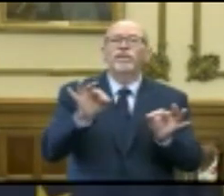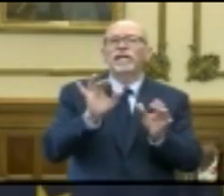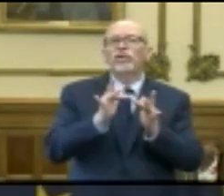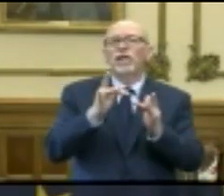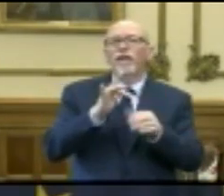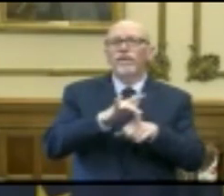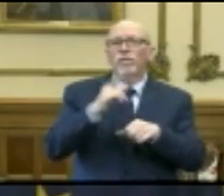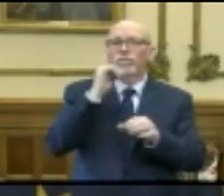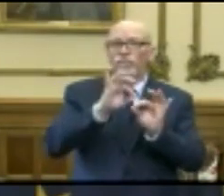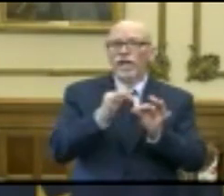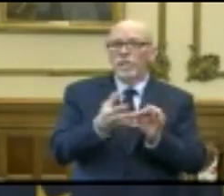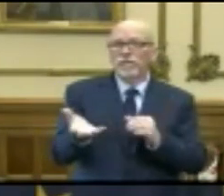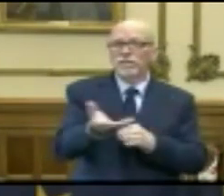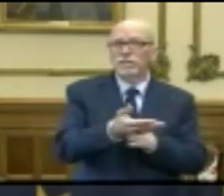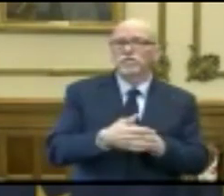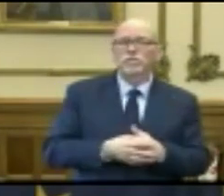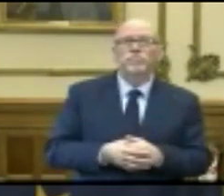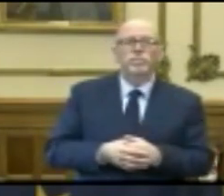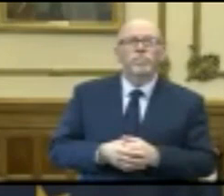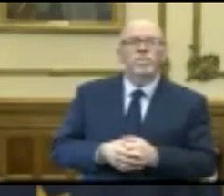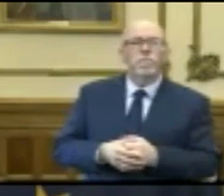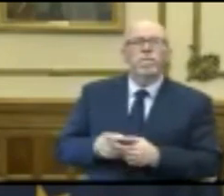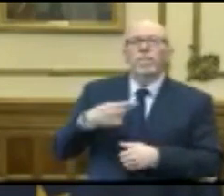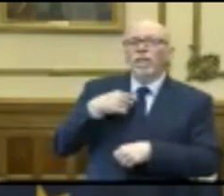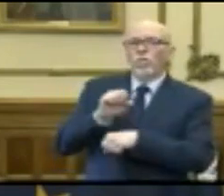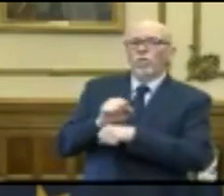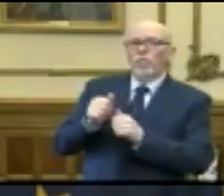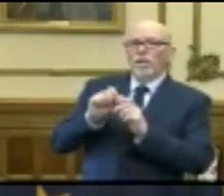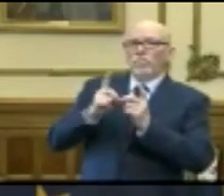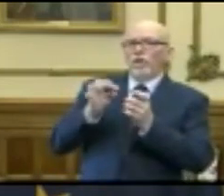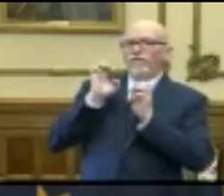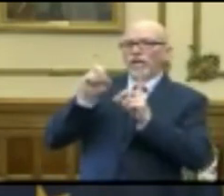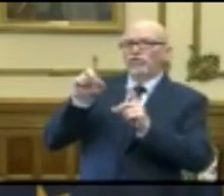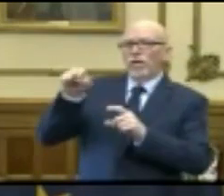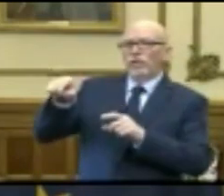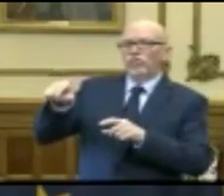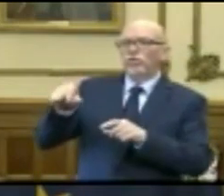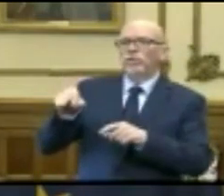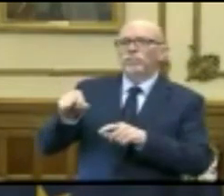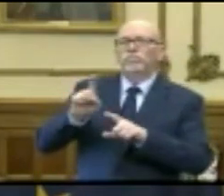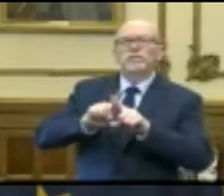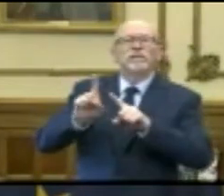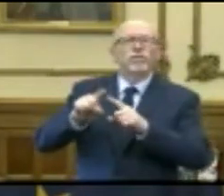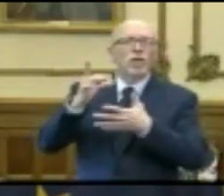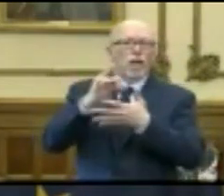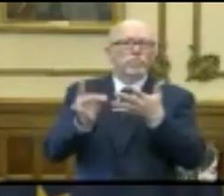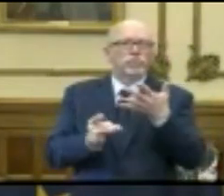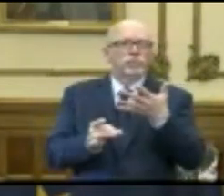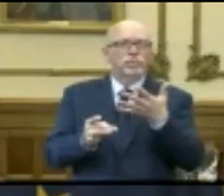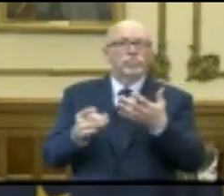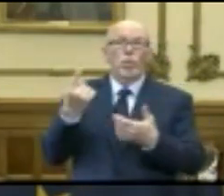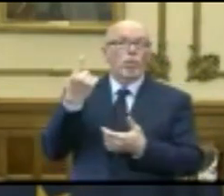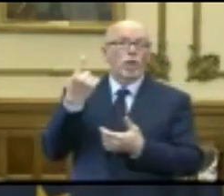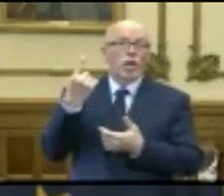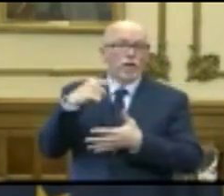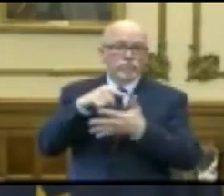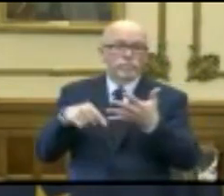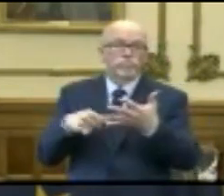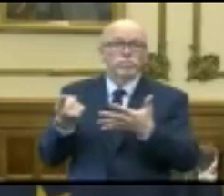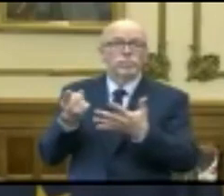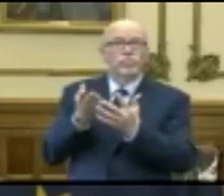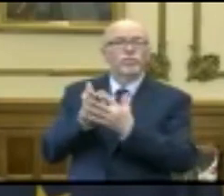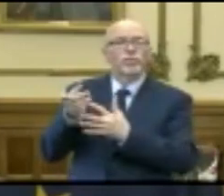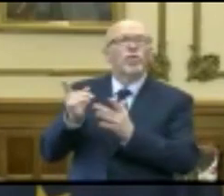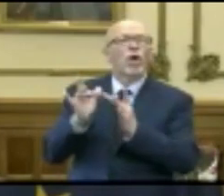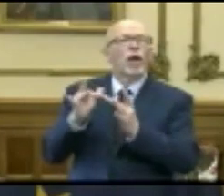to families? Yeah. We're working with the Department of Education on, you know, different options. One may be through